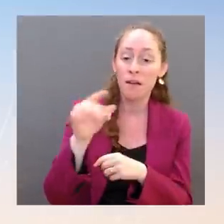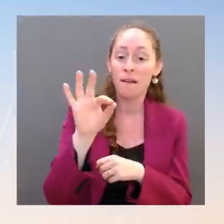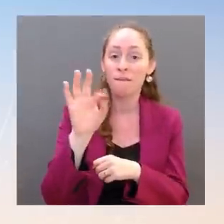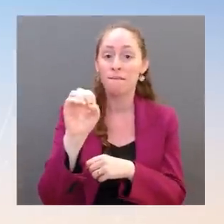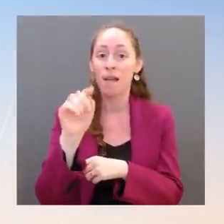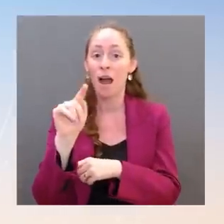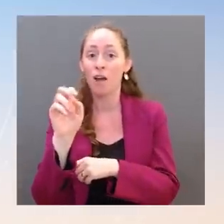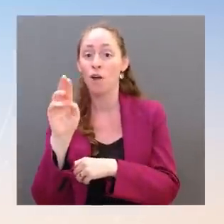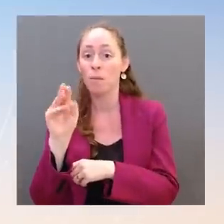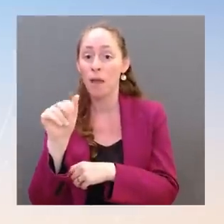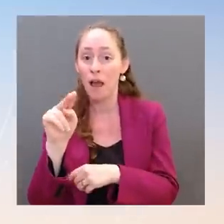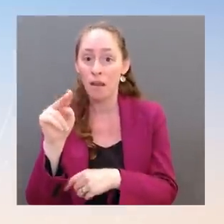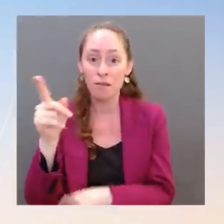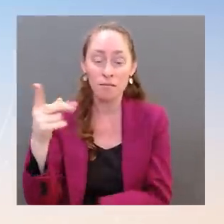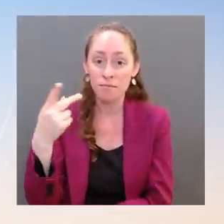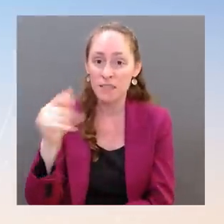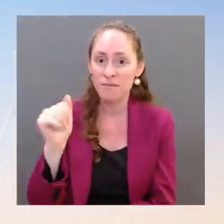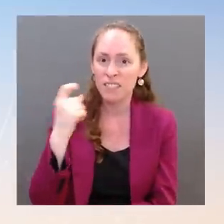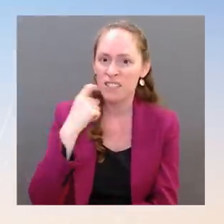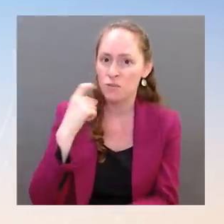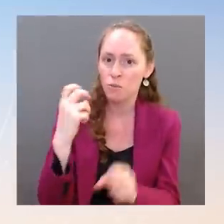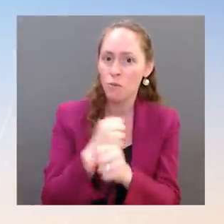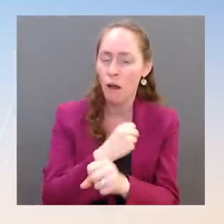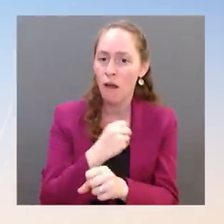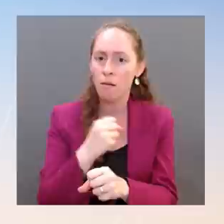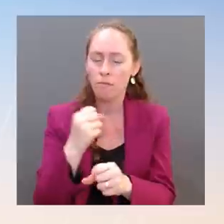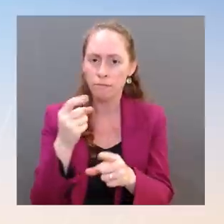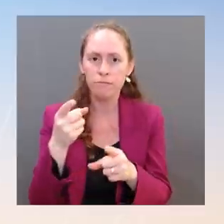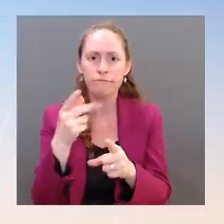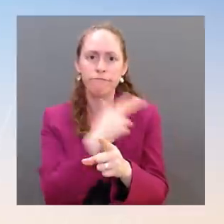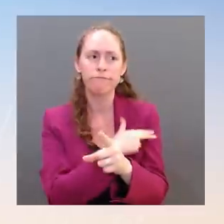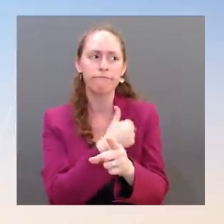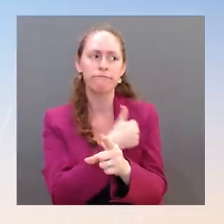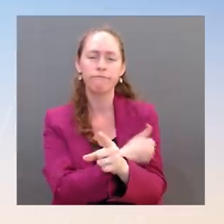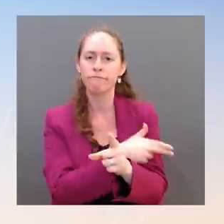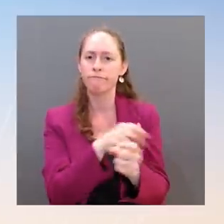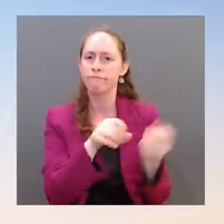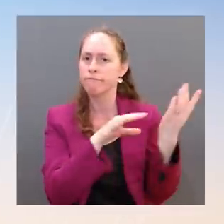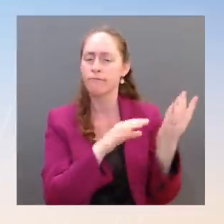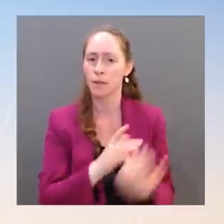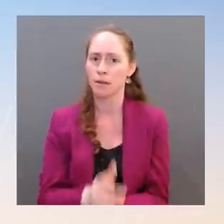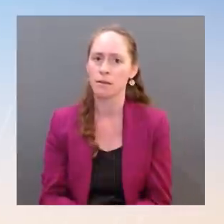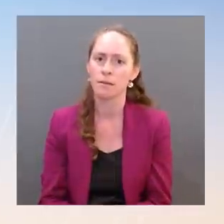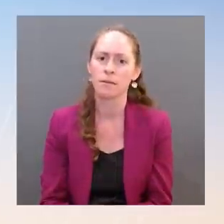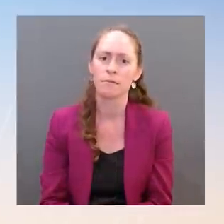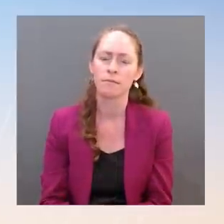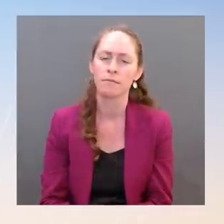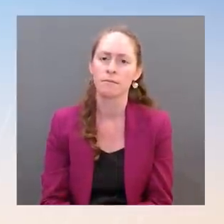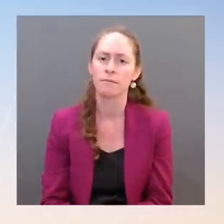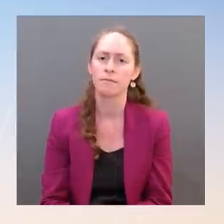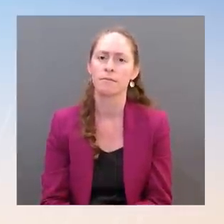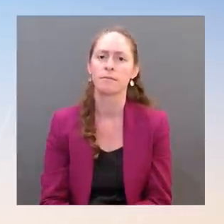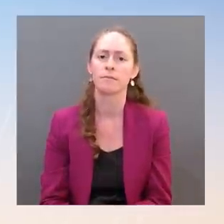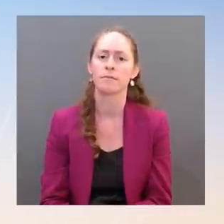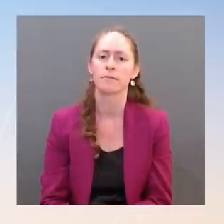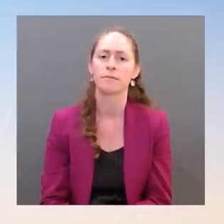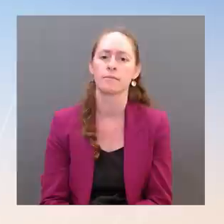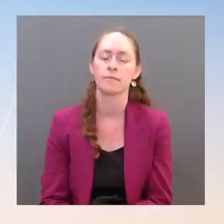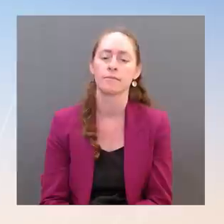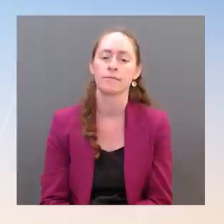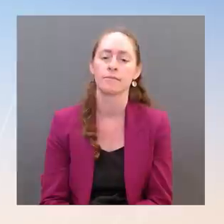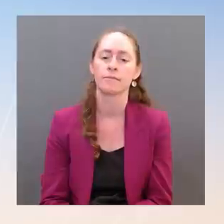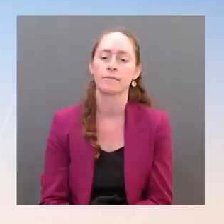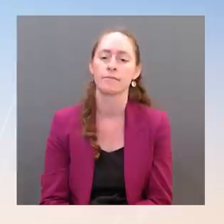here is that he spoke last night. The President did speak to Giselle Fetterman and